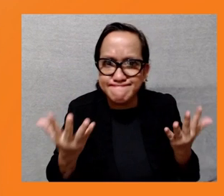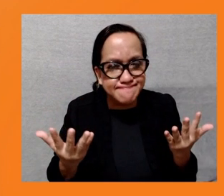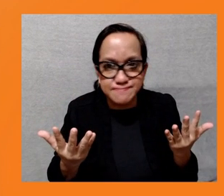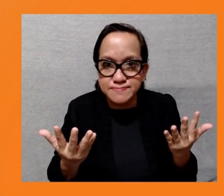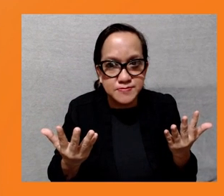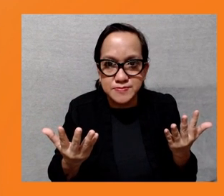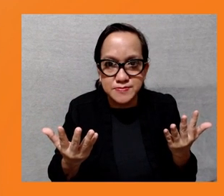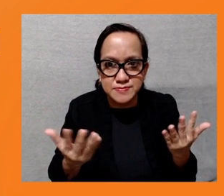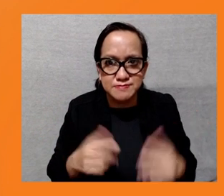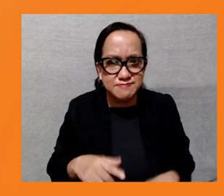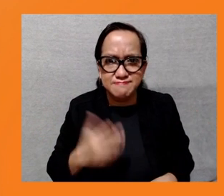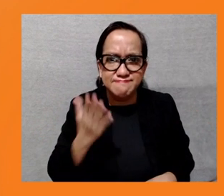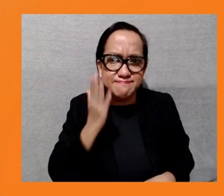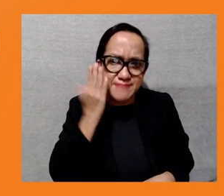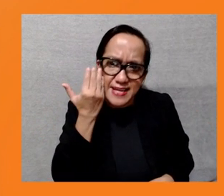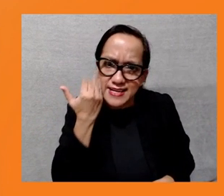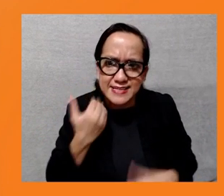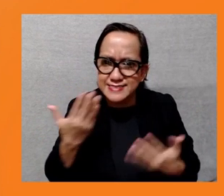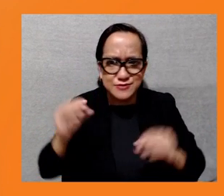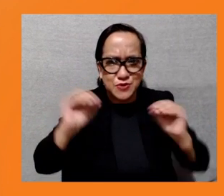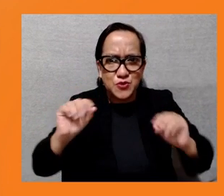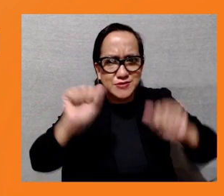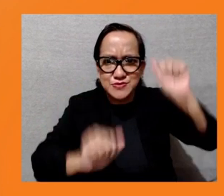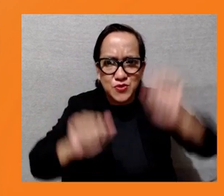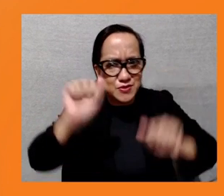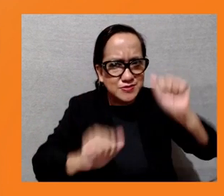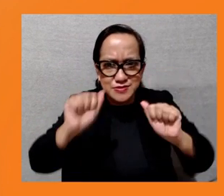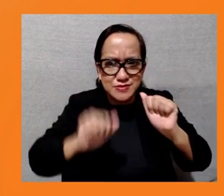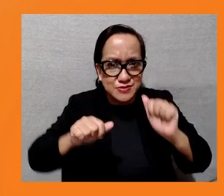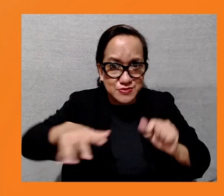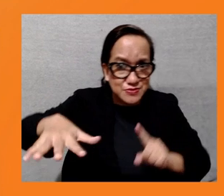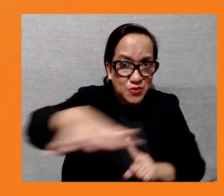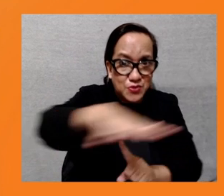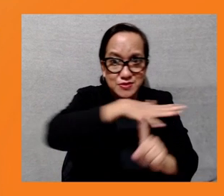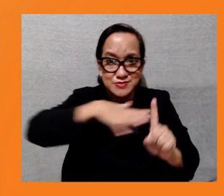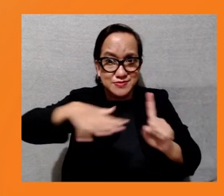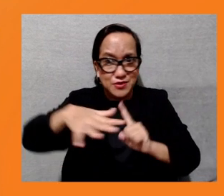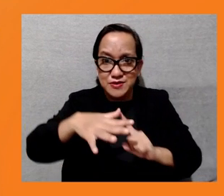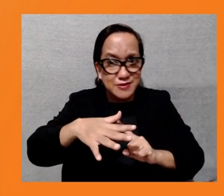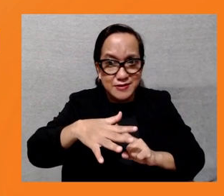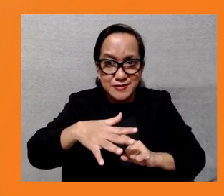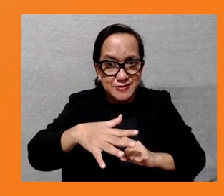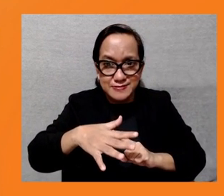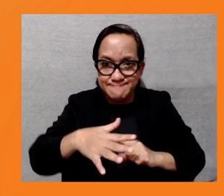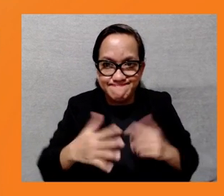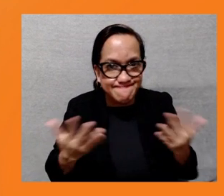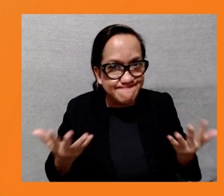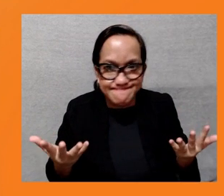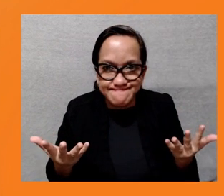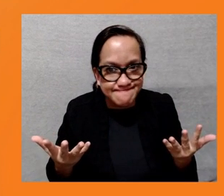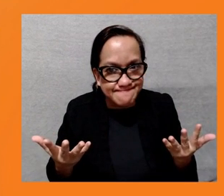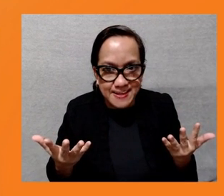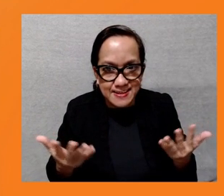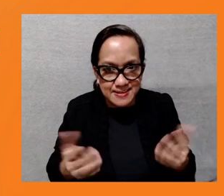assessment, and there is also lack of fair adequate compensation, and there is also discrepancy in compensation. And safeguard policy